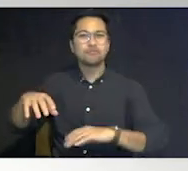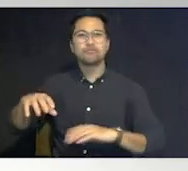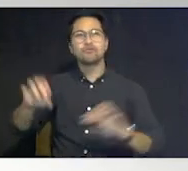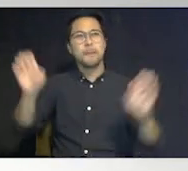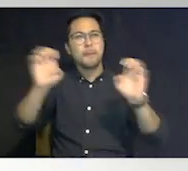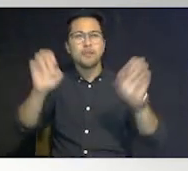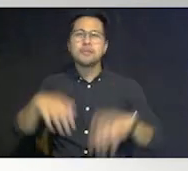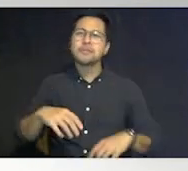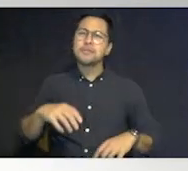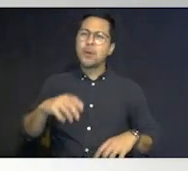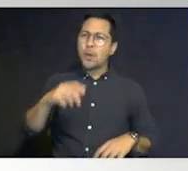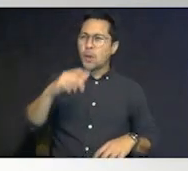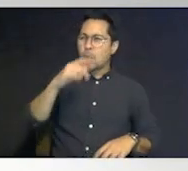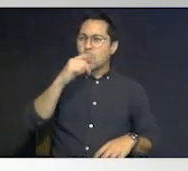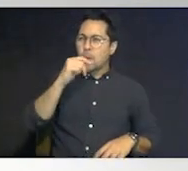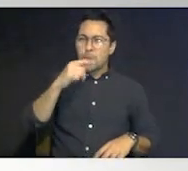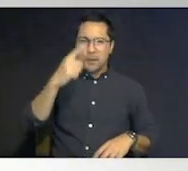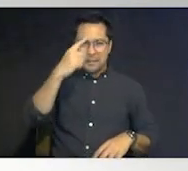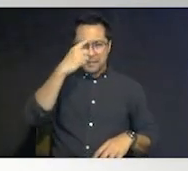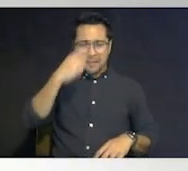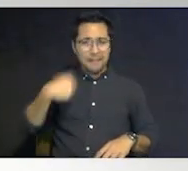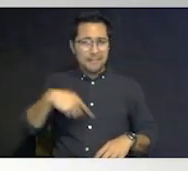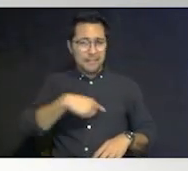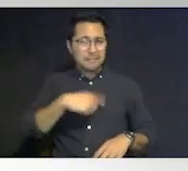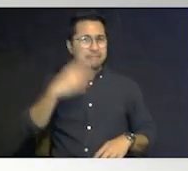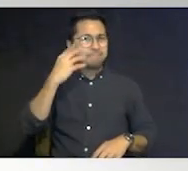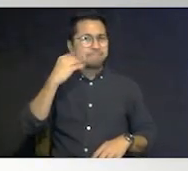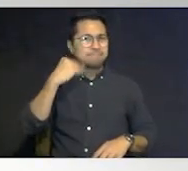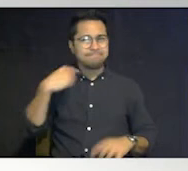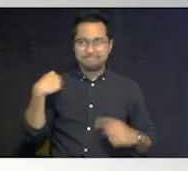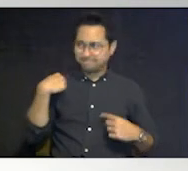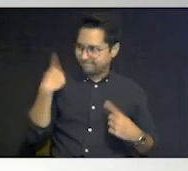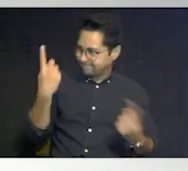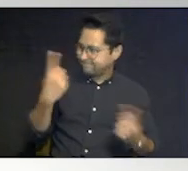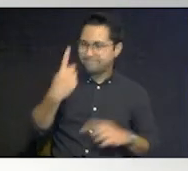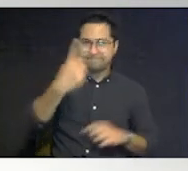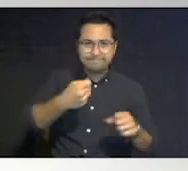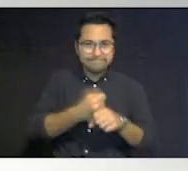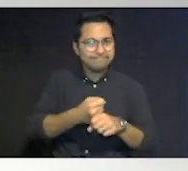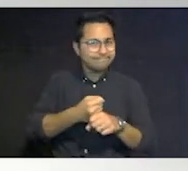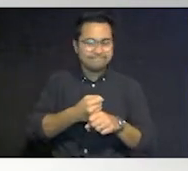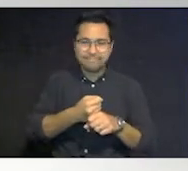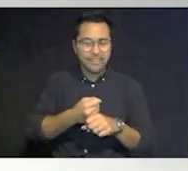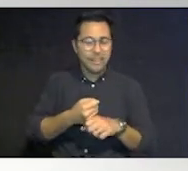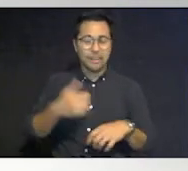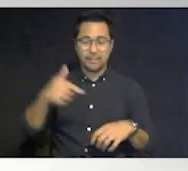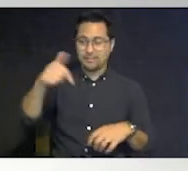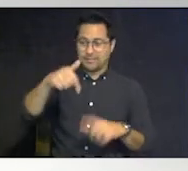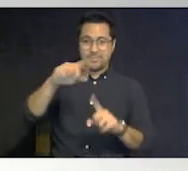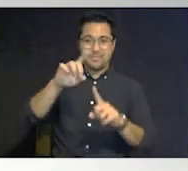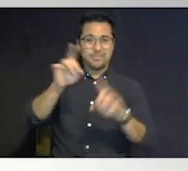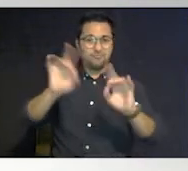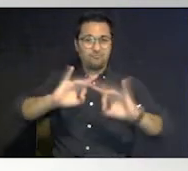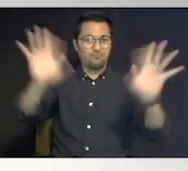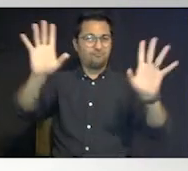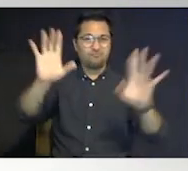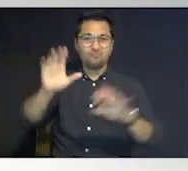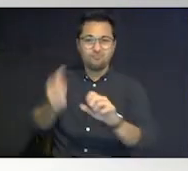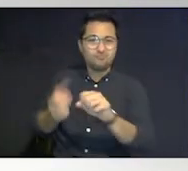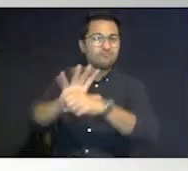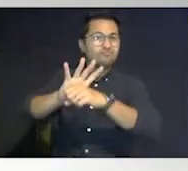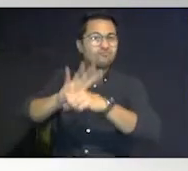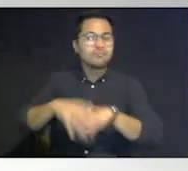that we would have faced in the last year and a half what we have faced a lot of lessons